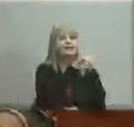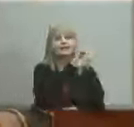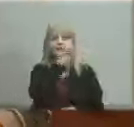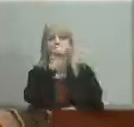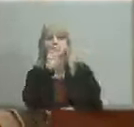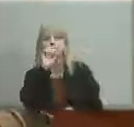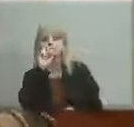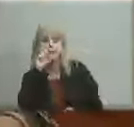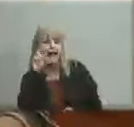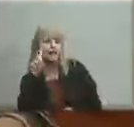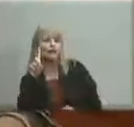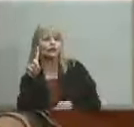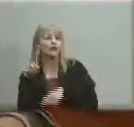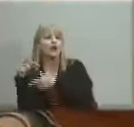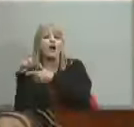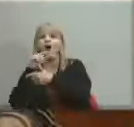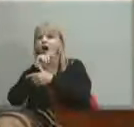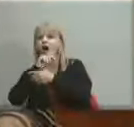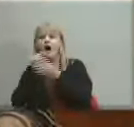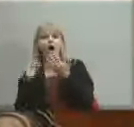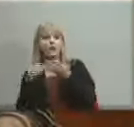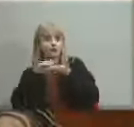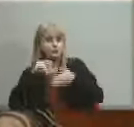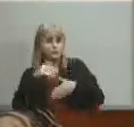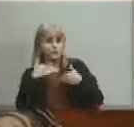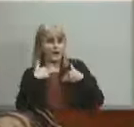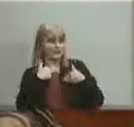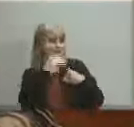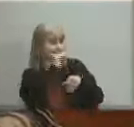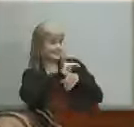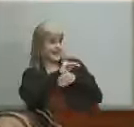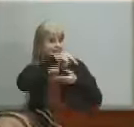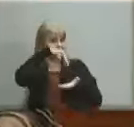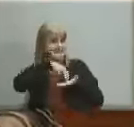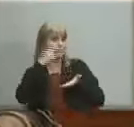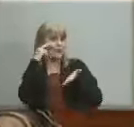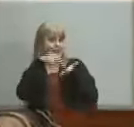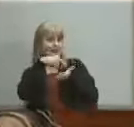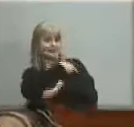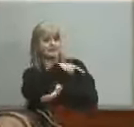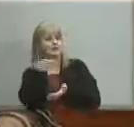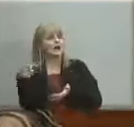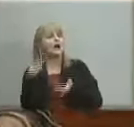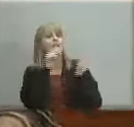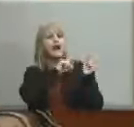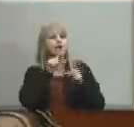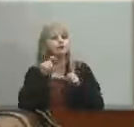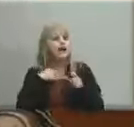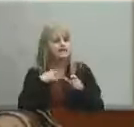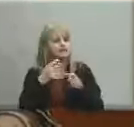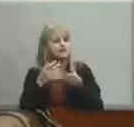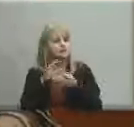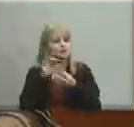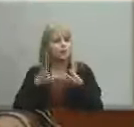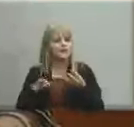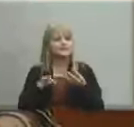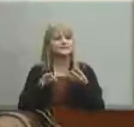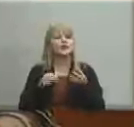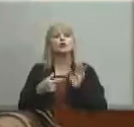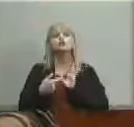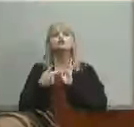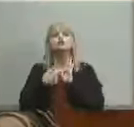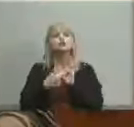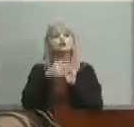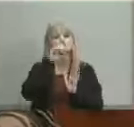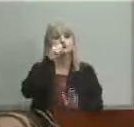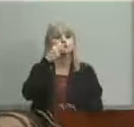ballard like all those students you had standing up here tonight that should be a regular for everyone to have that that choice showcase of schools should be just that a showcase of all